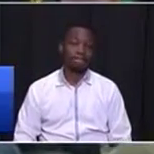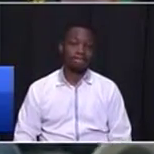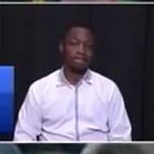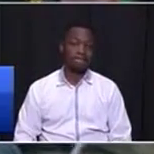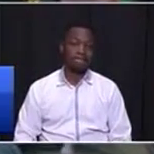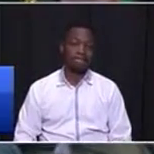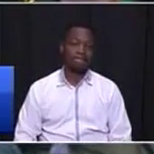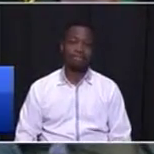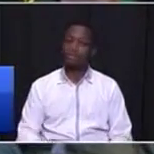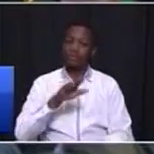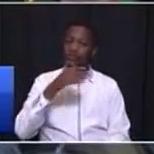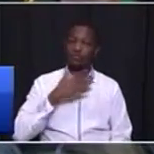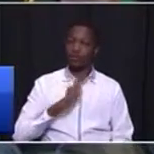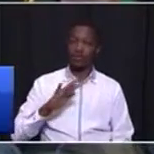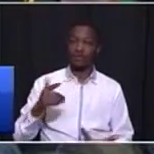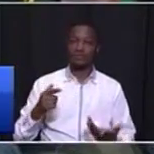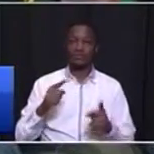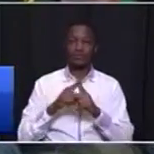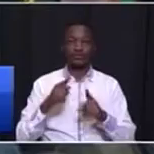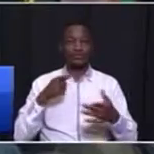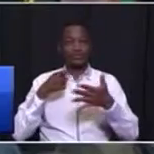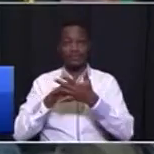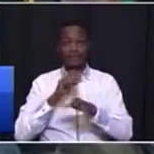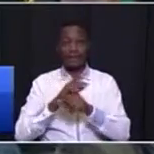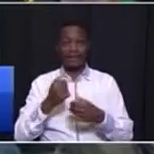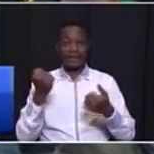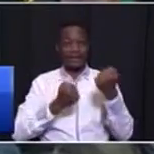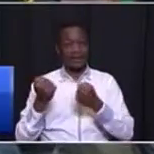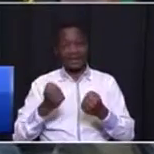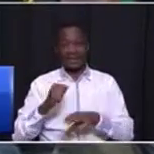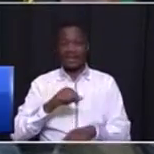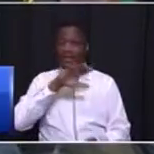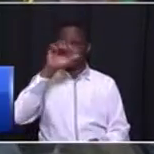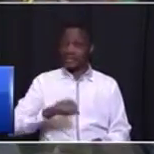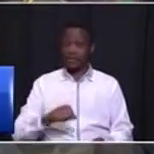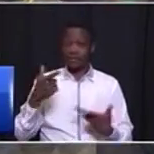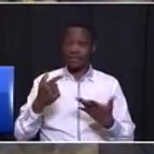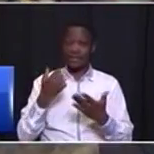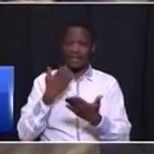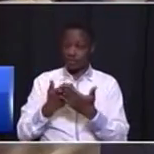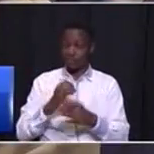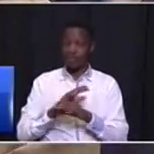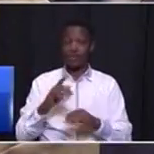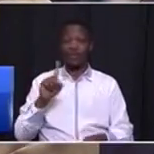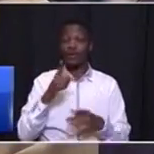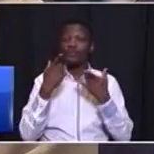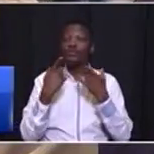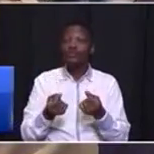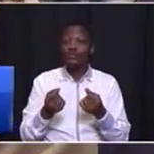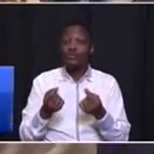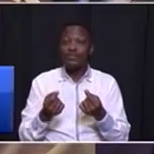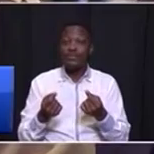you don't want to buy a car made in the South African economy that's your problem we will do it